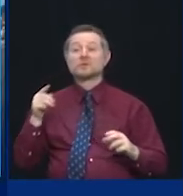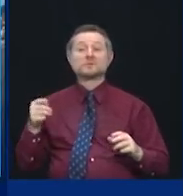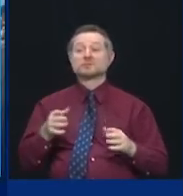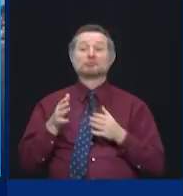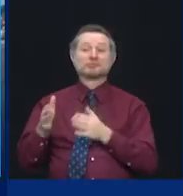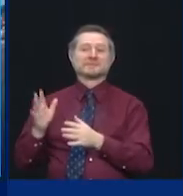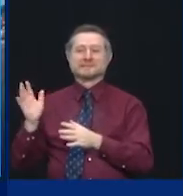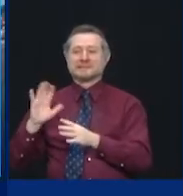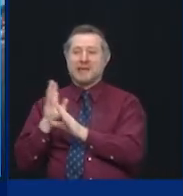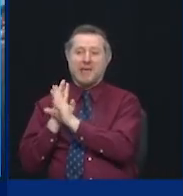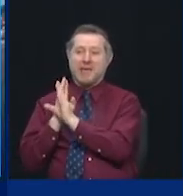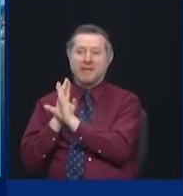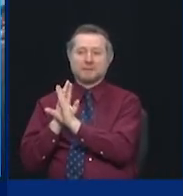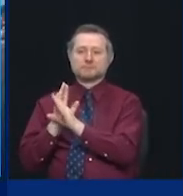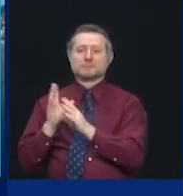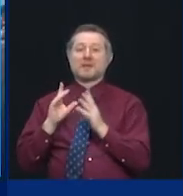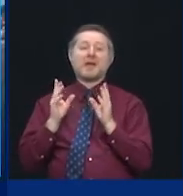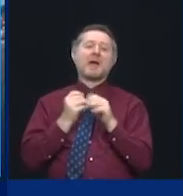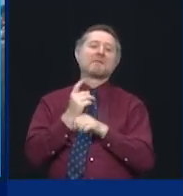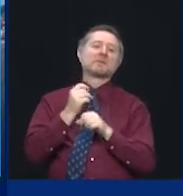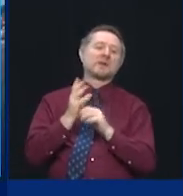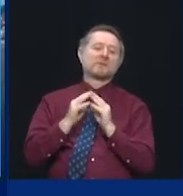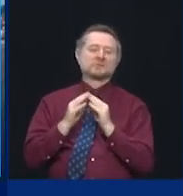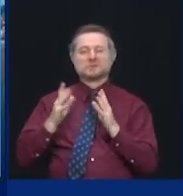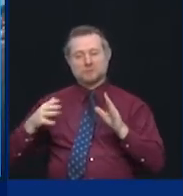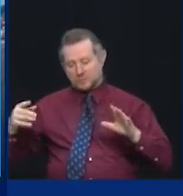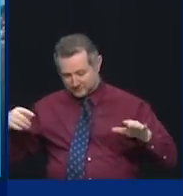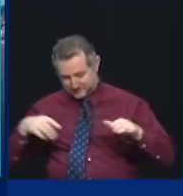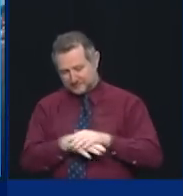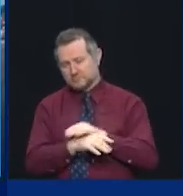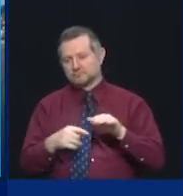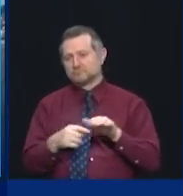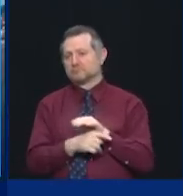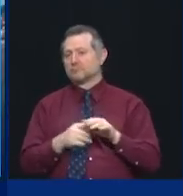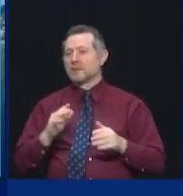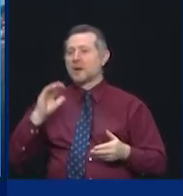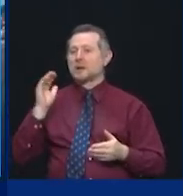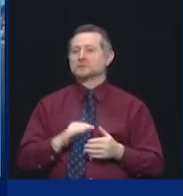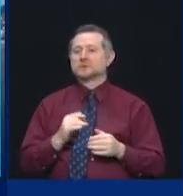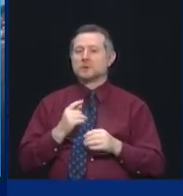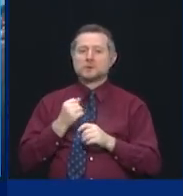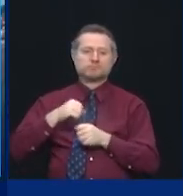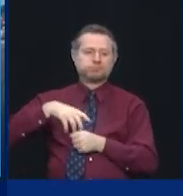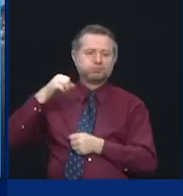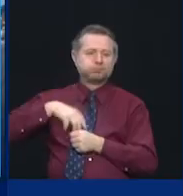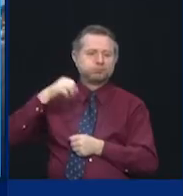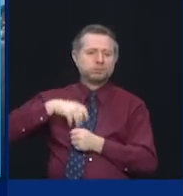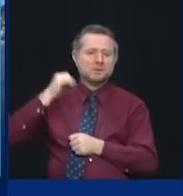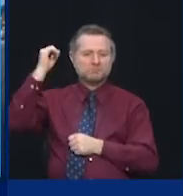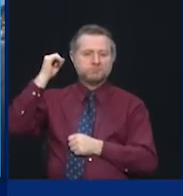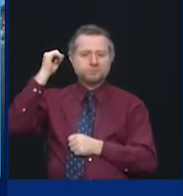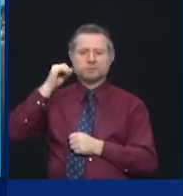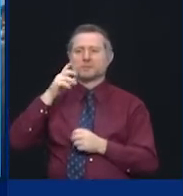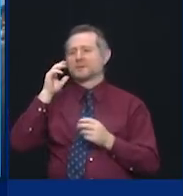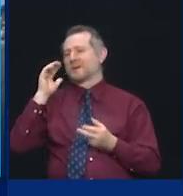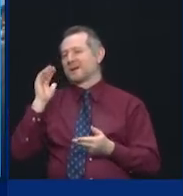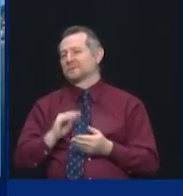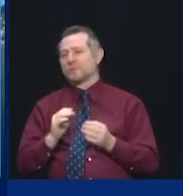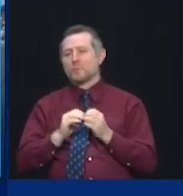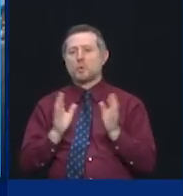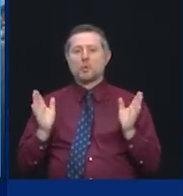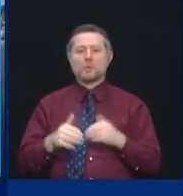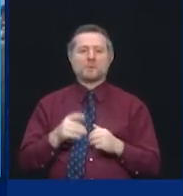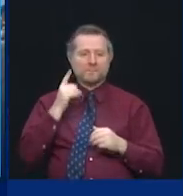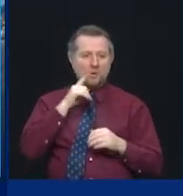congestion on the west side, reducing pollution on the west side, and making life better for the communities